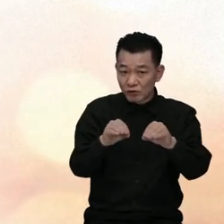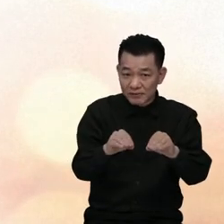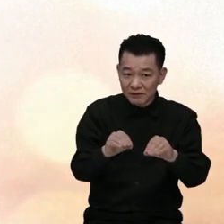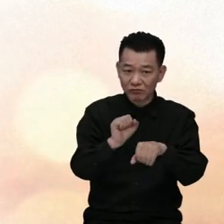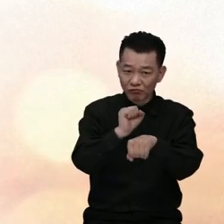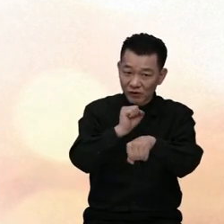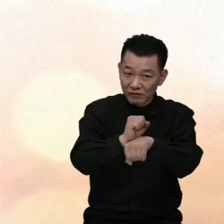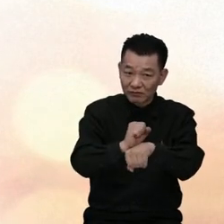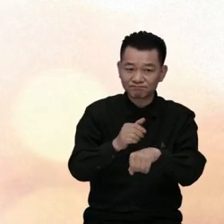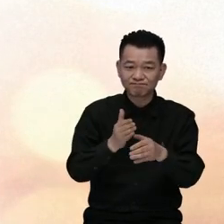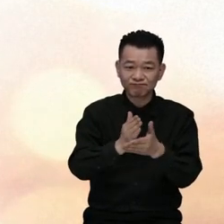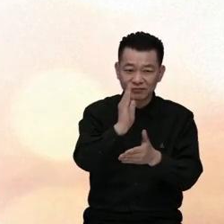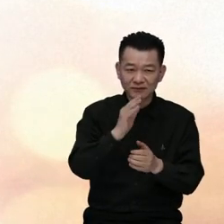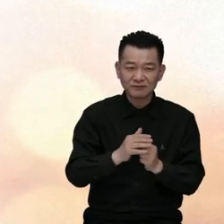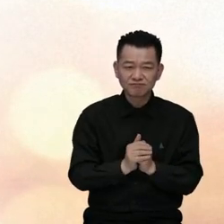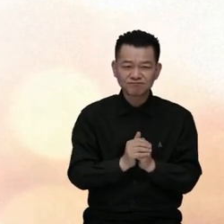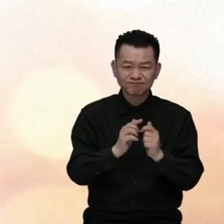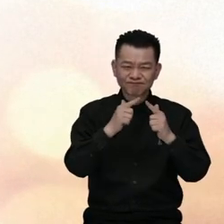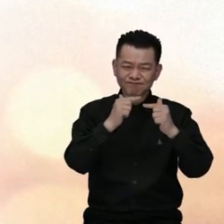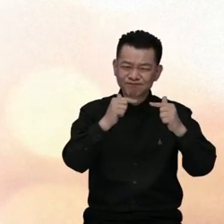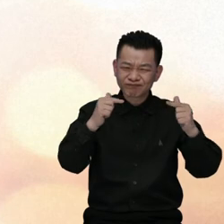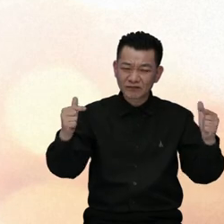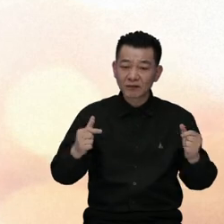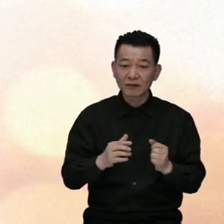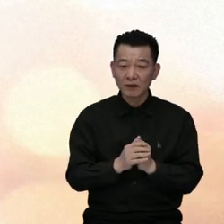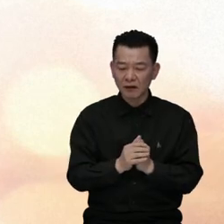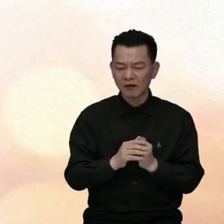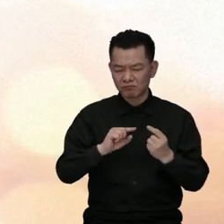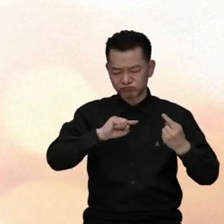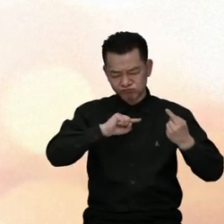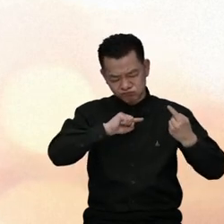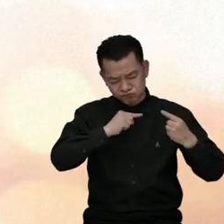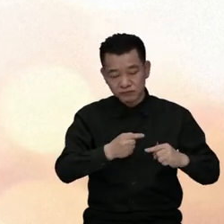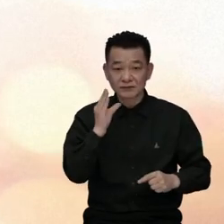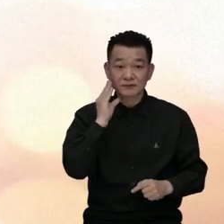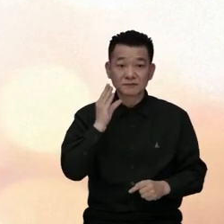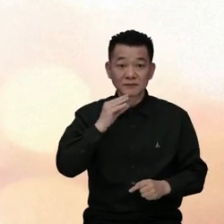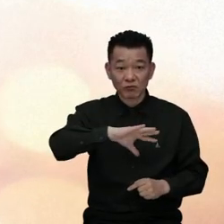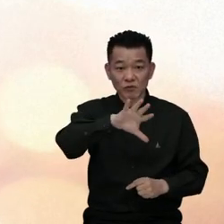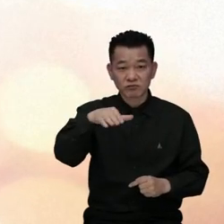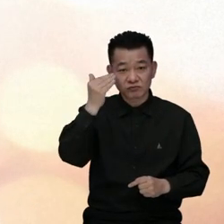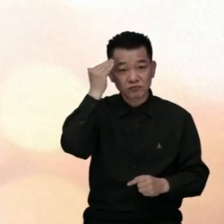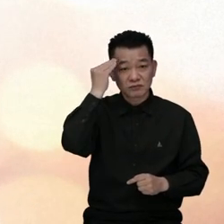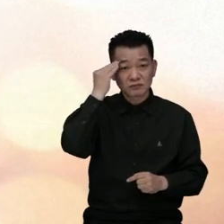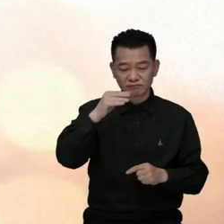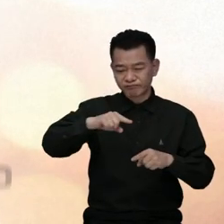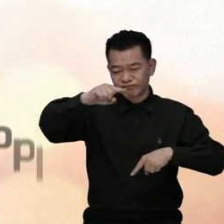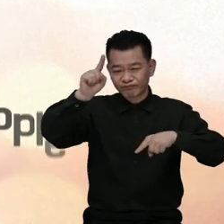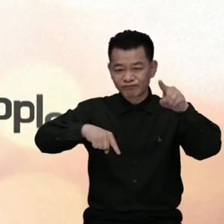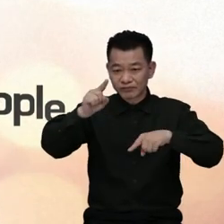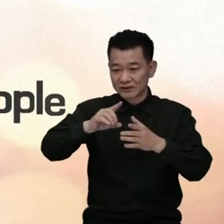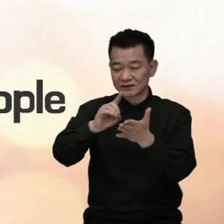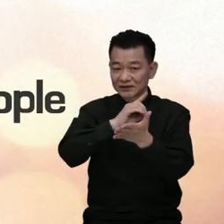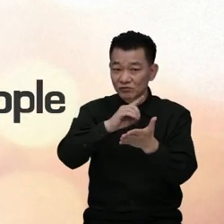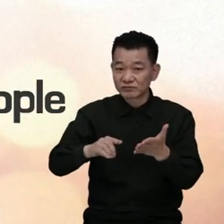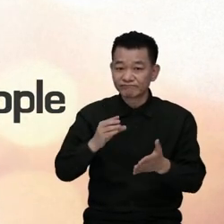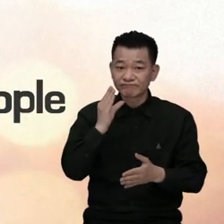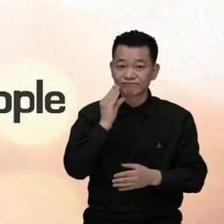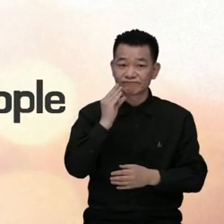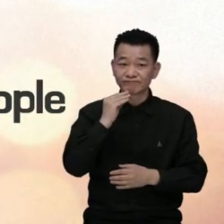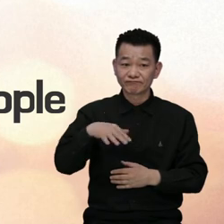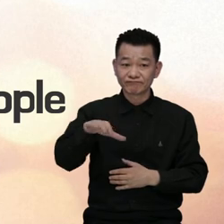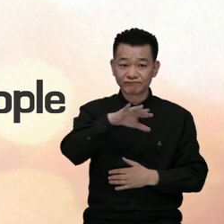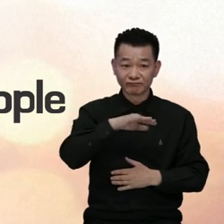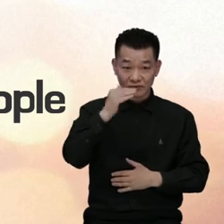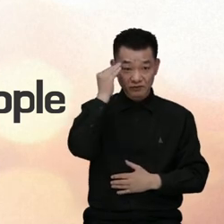persons with disabilities that we have taken for granted are in fact all created through the experience of discrimination and